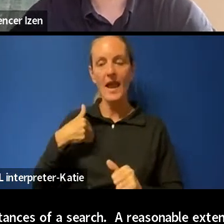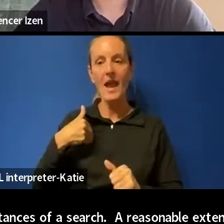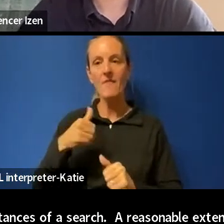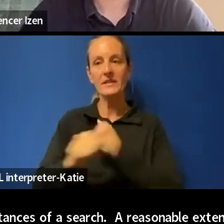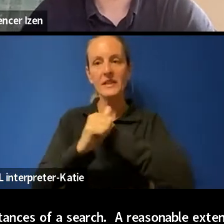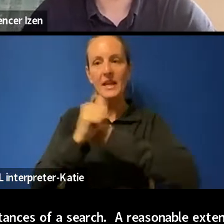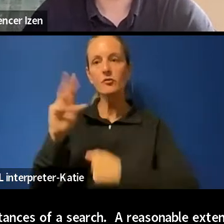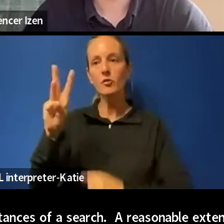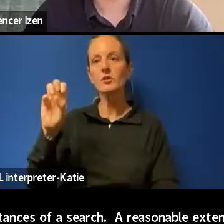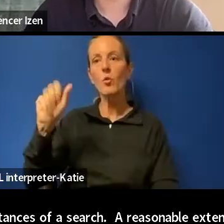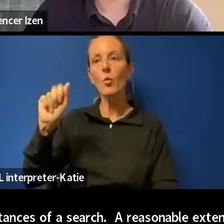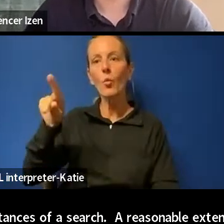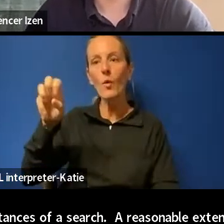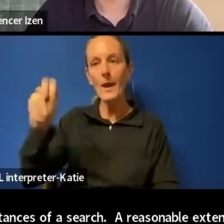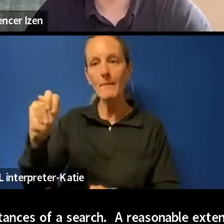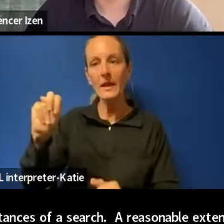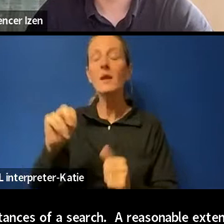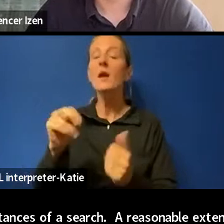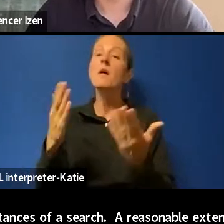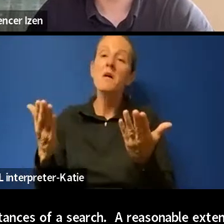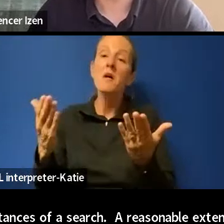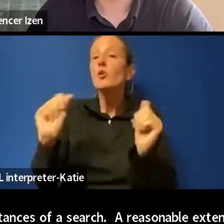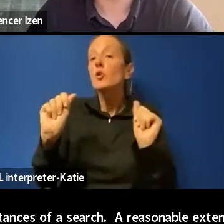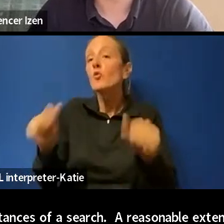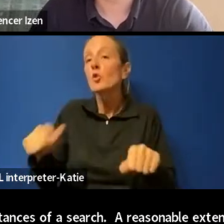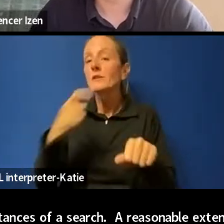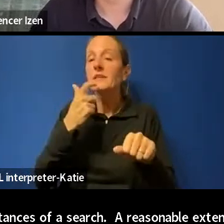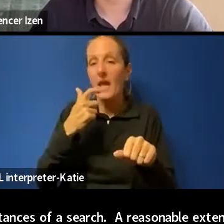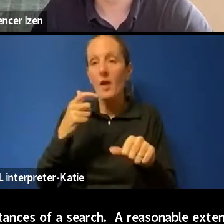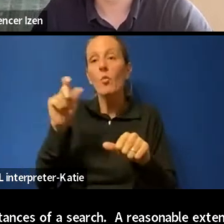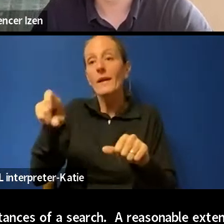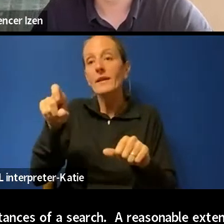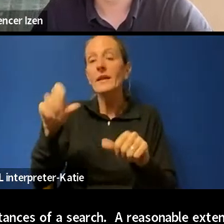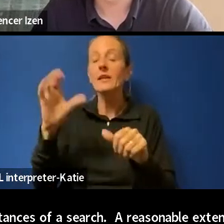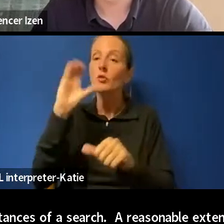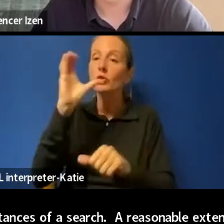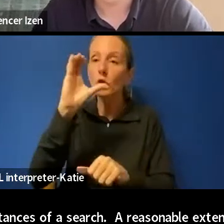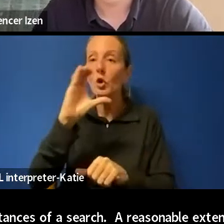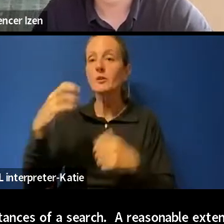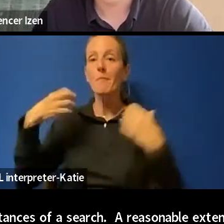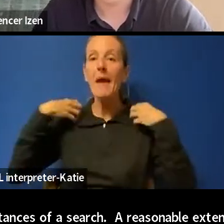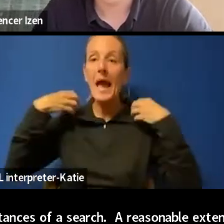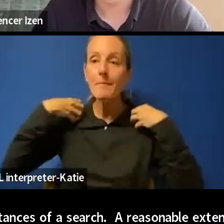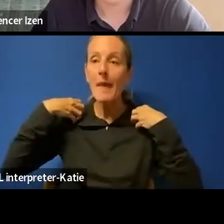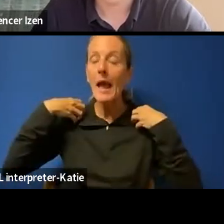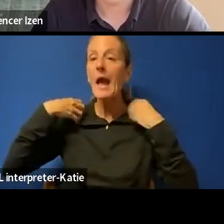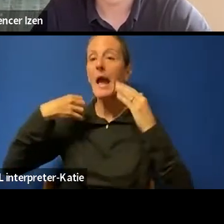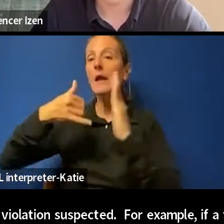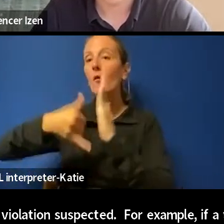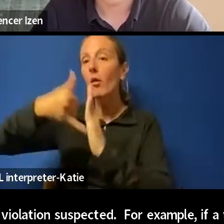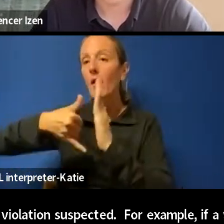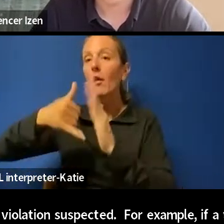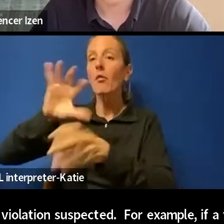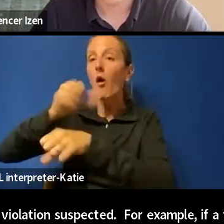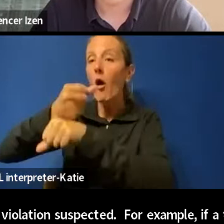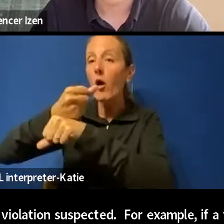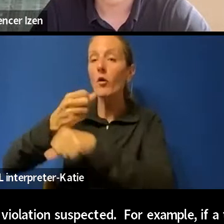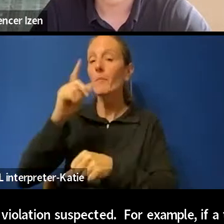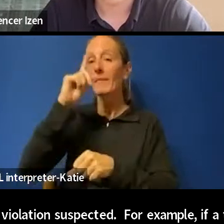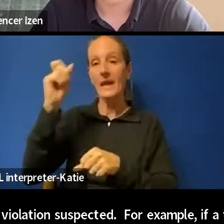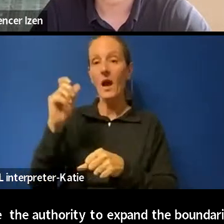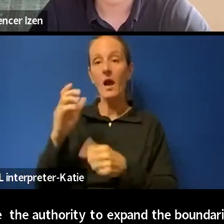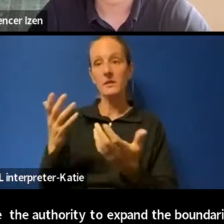the boundaries of the search to include the student's locker, backpack, perhaps a cell phone, because the immediate threat to general student body